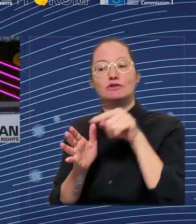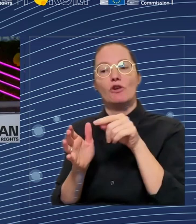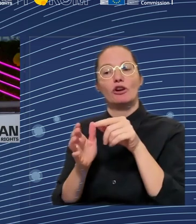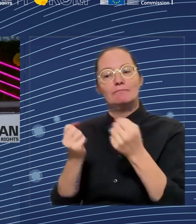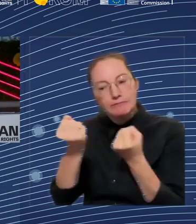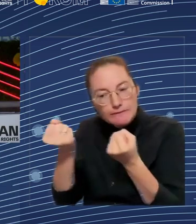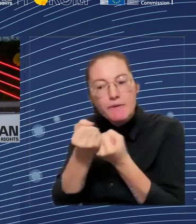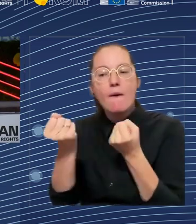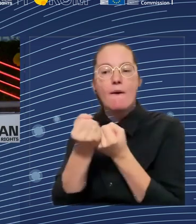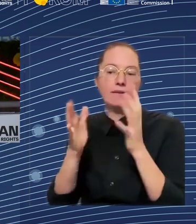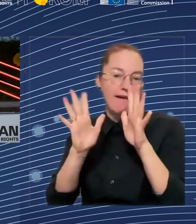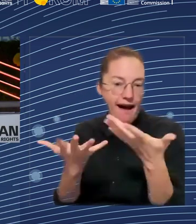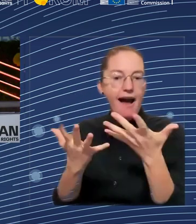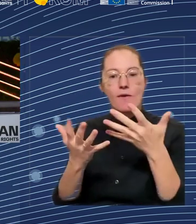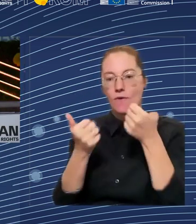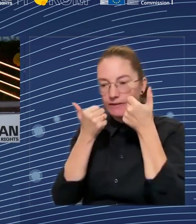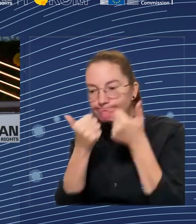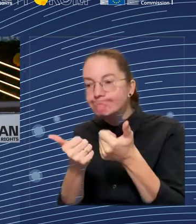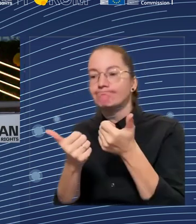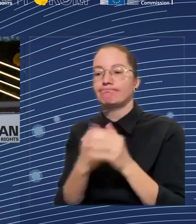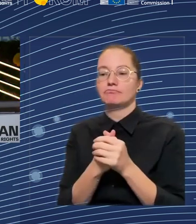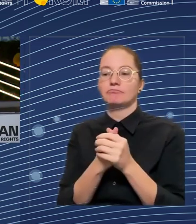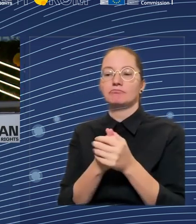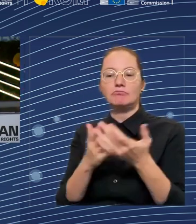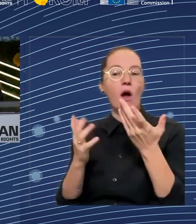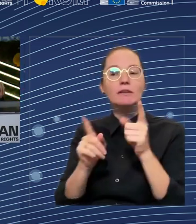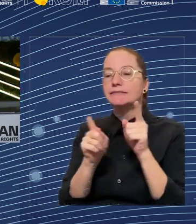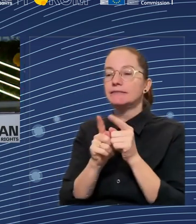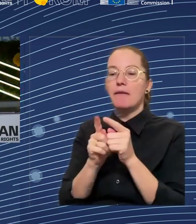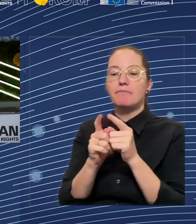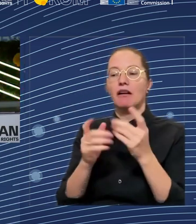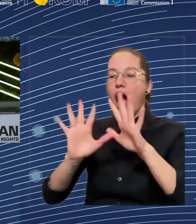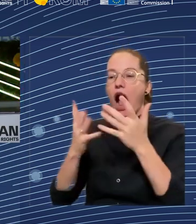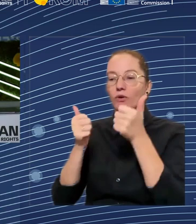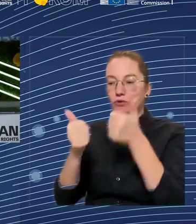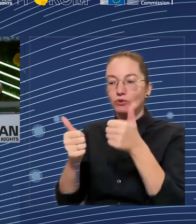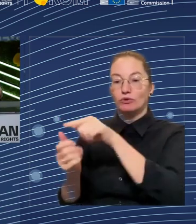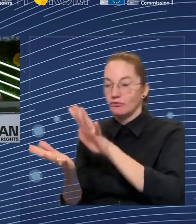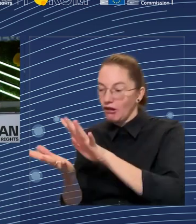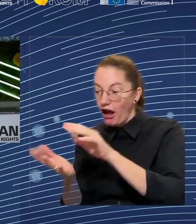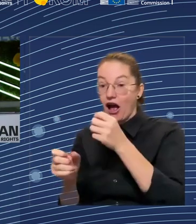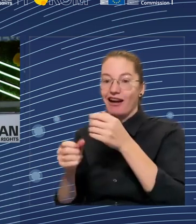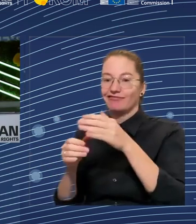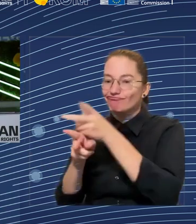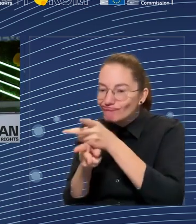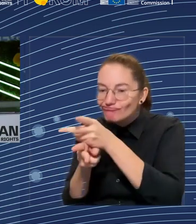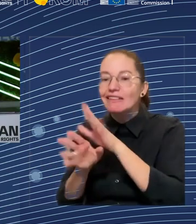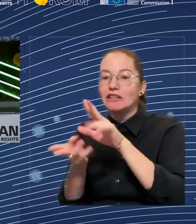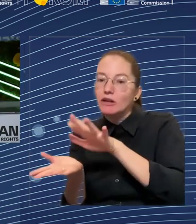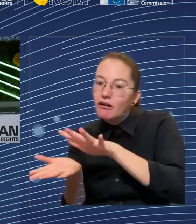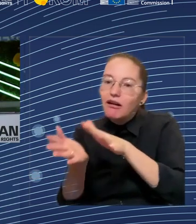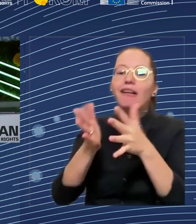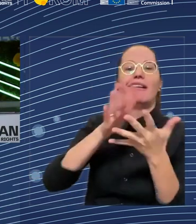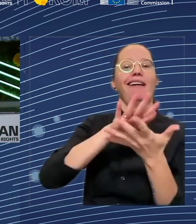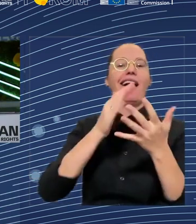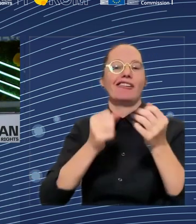network is working on various approaches. And then of course, we also have a council recommendation on integrating long-term unemployed into